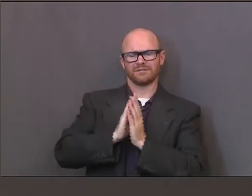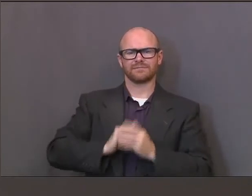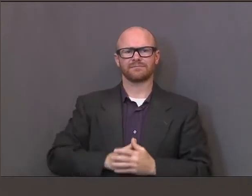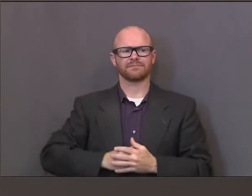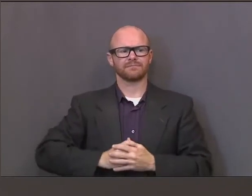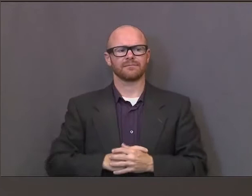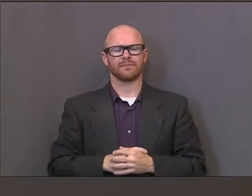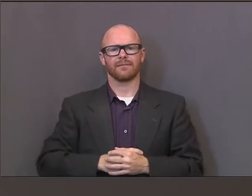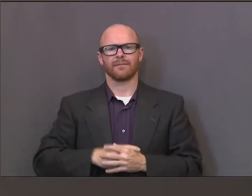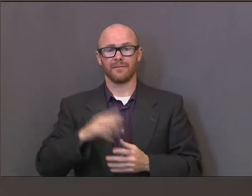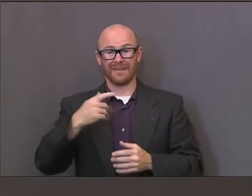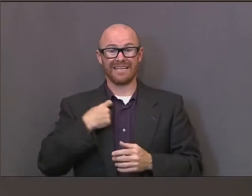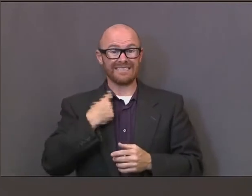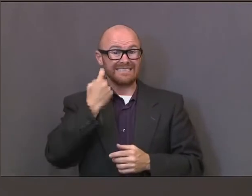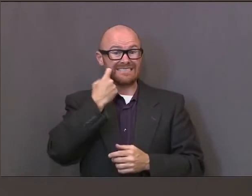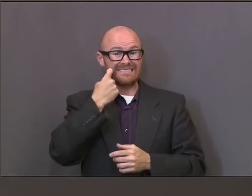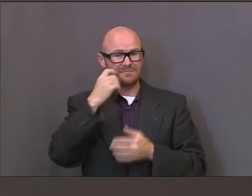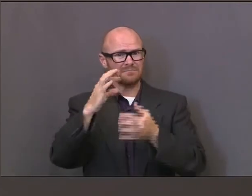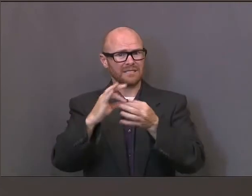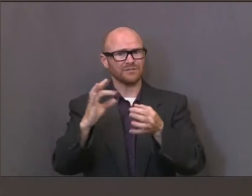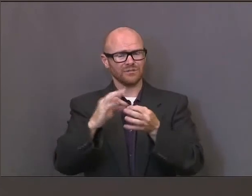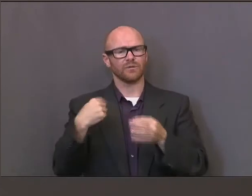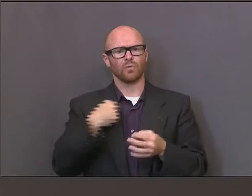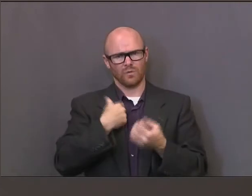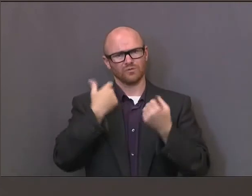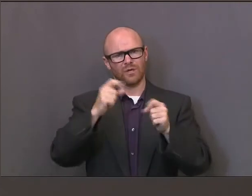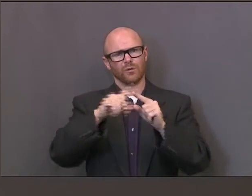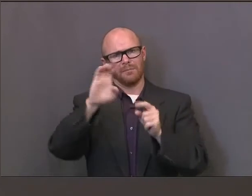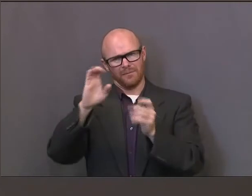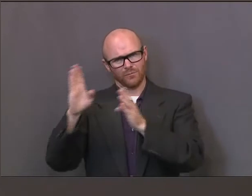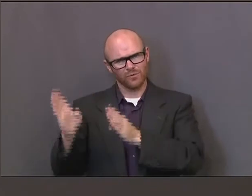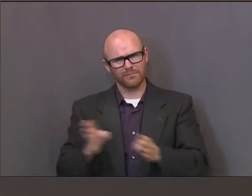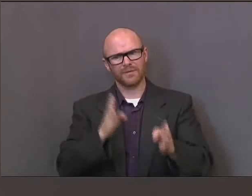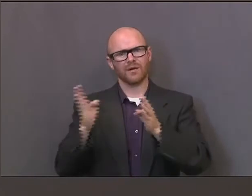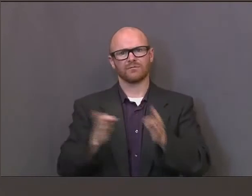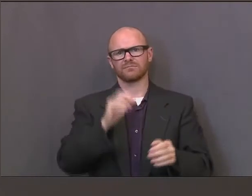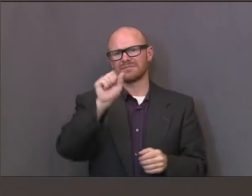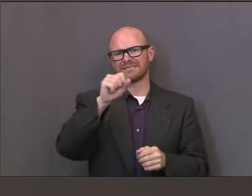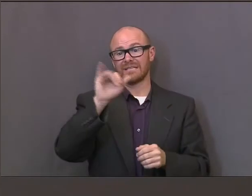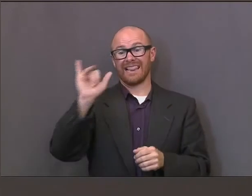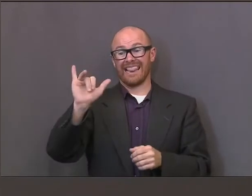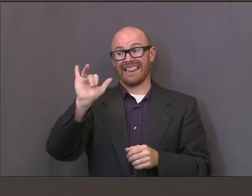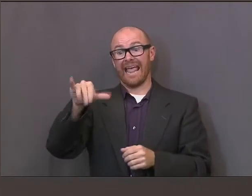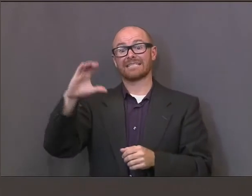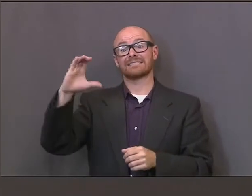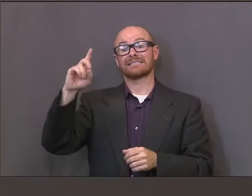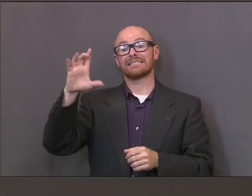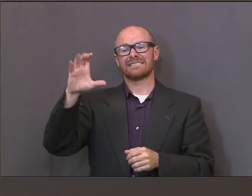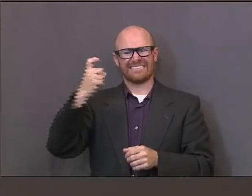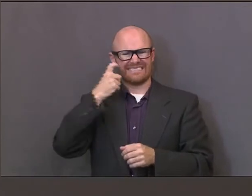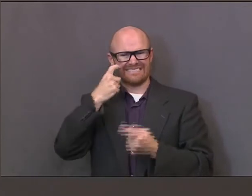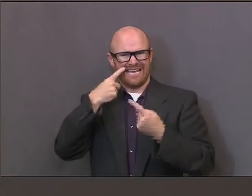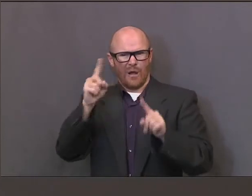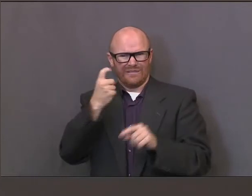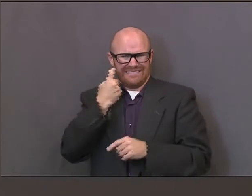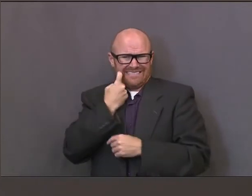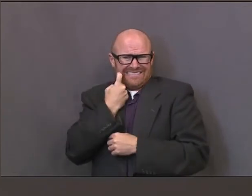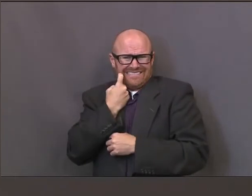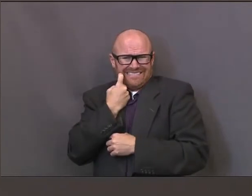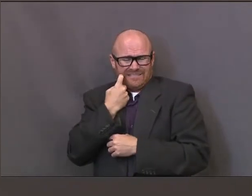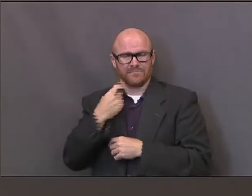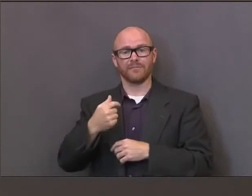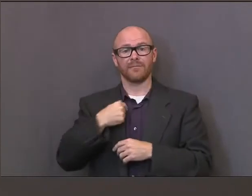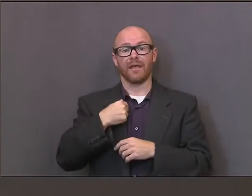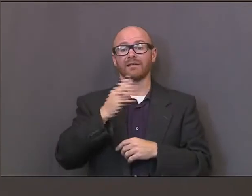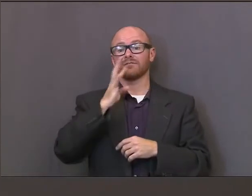Jess. As we just mentioned, we are trying to get prepared. It just was announced. We've all been looking. I've talked with the president and the vice